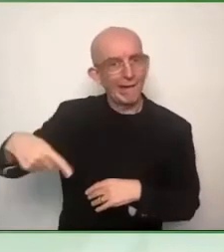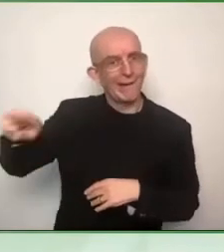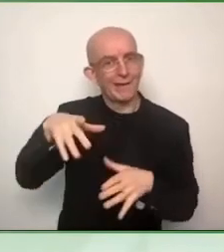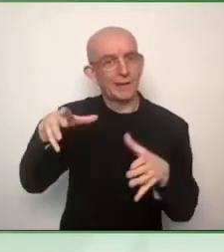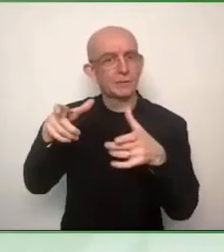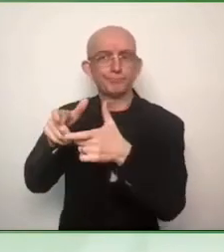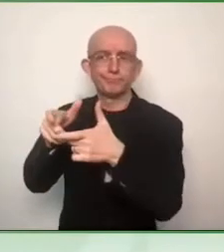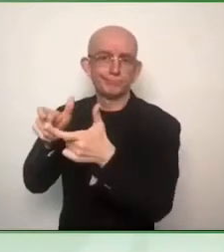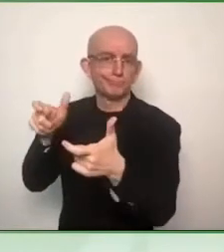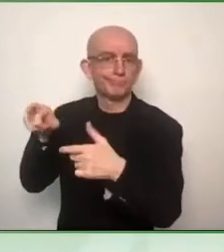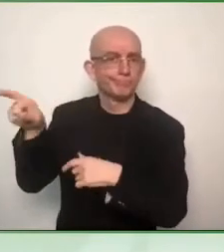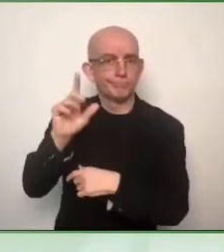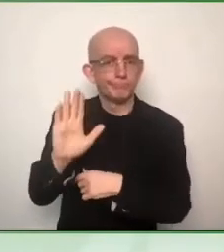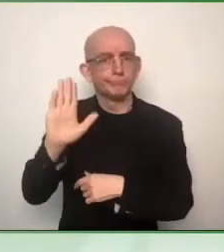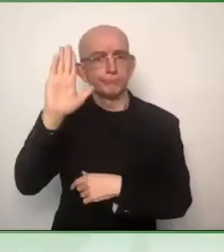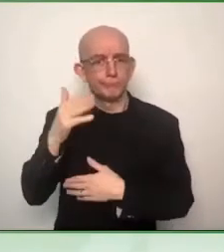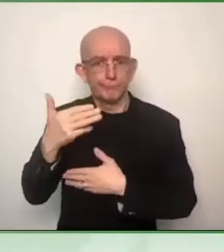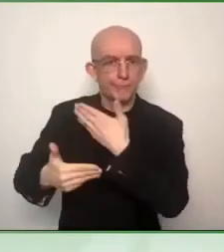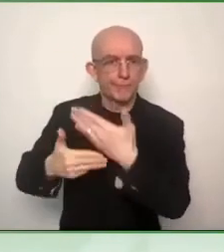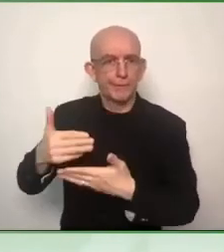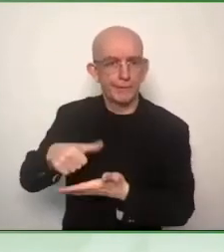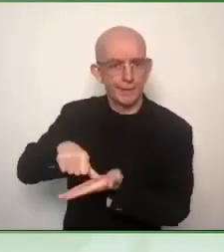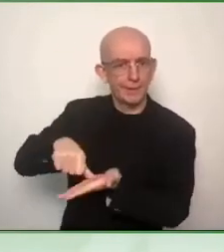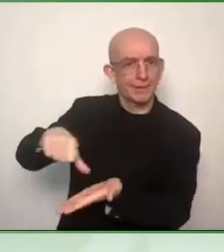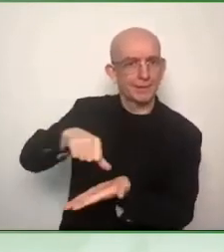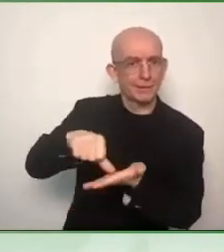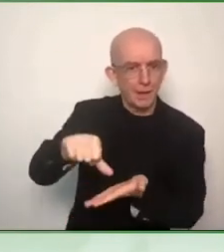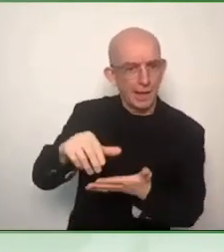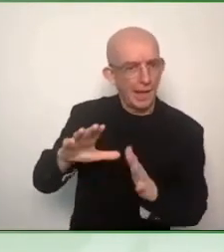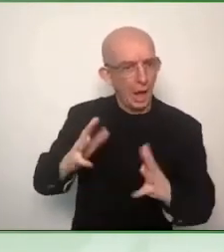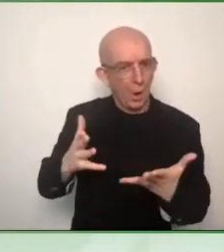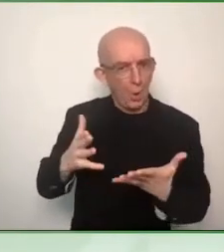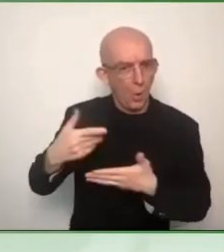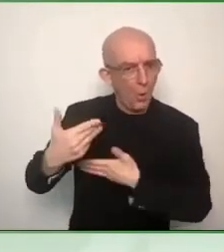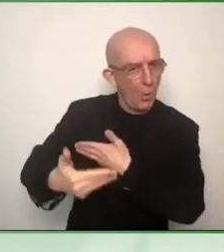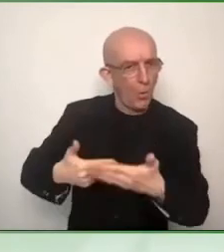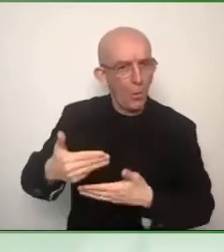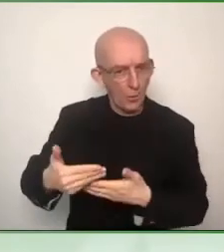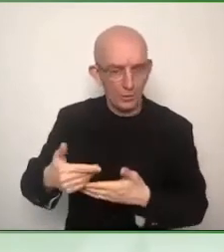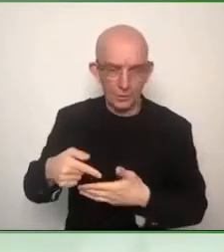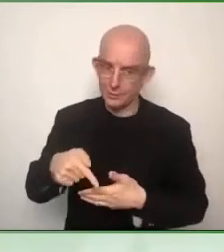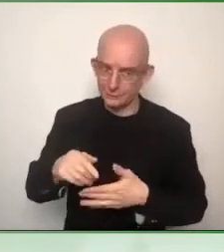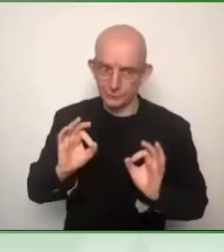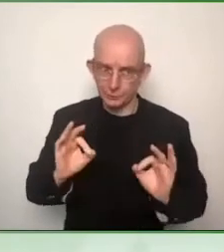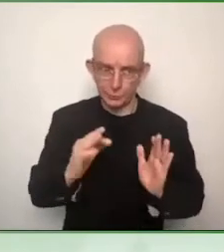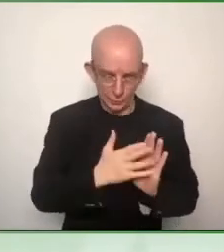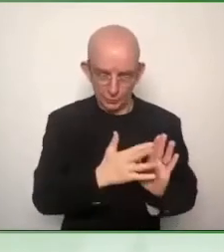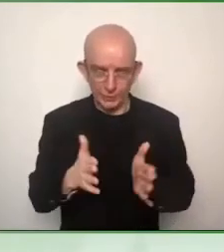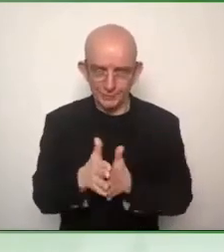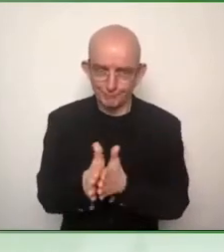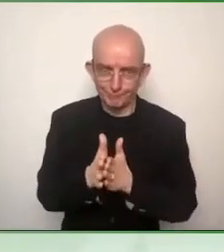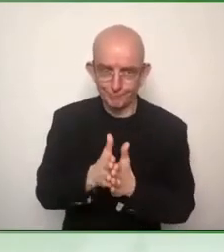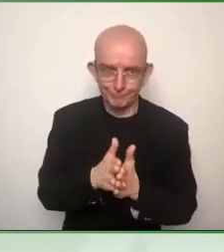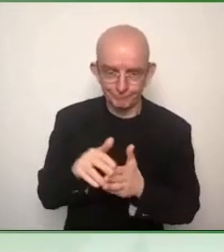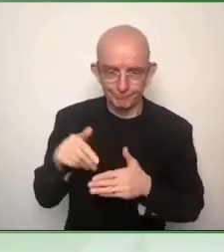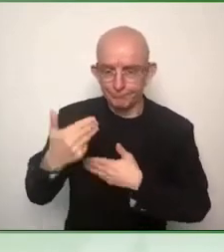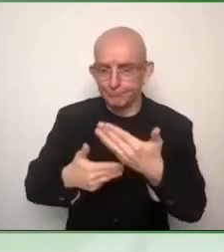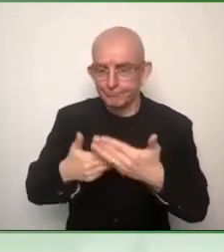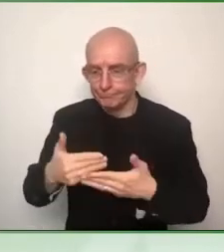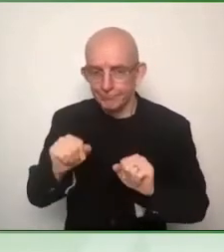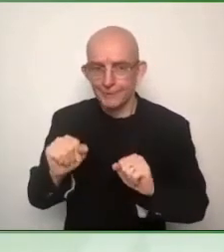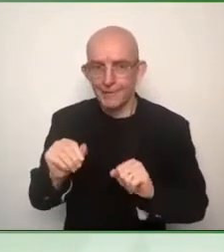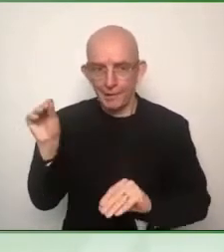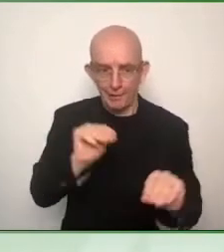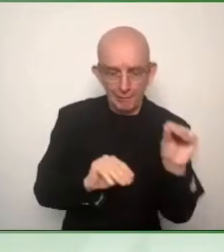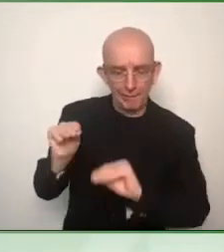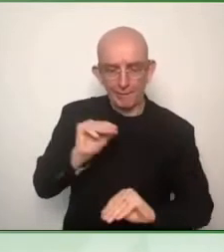corpus of standards that would really provide a baseline for further describing